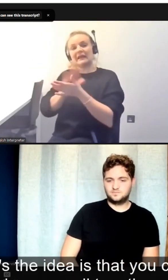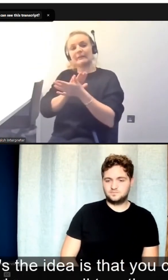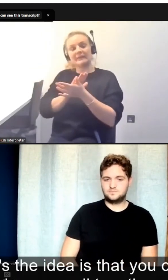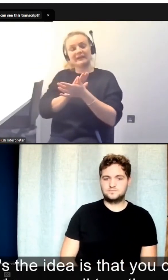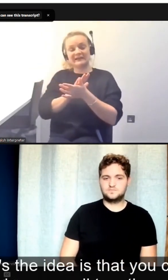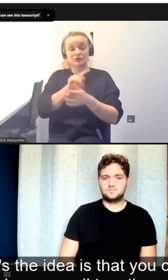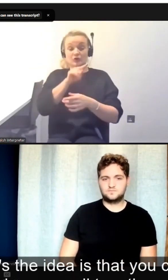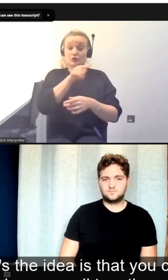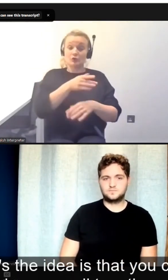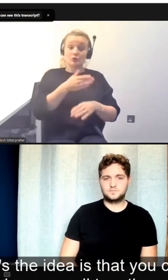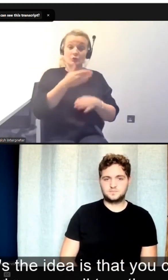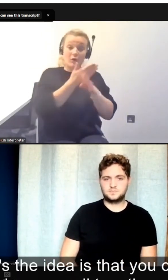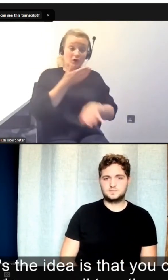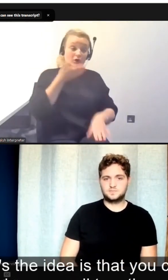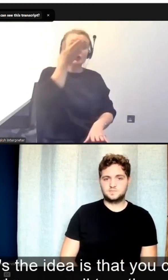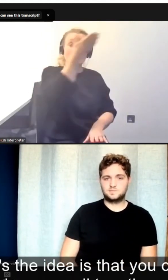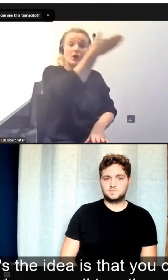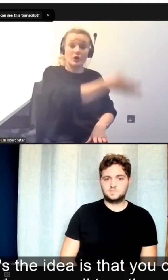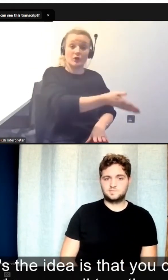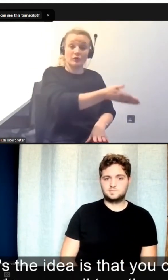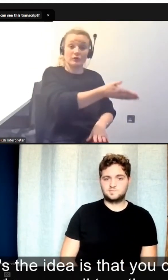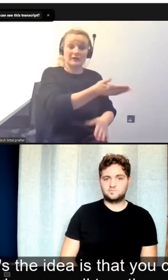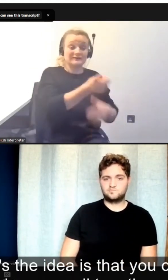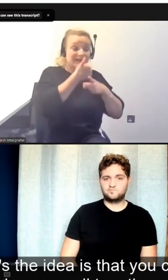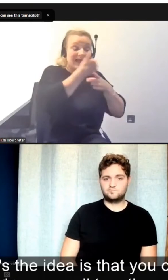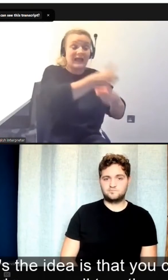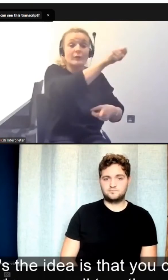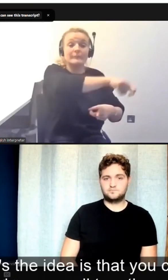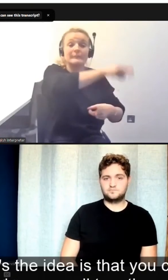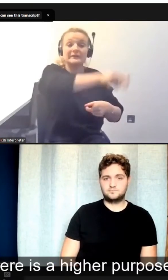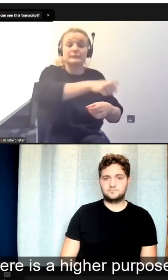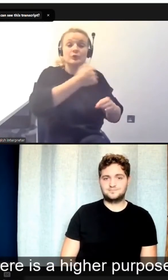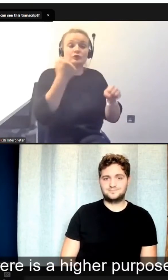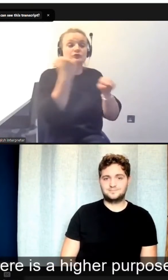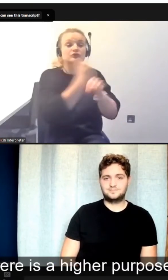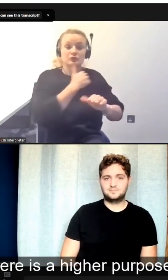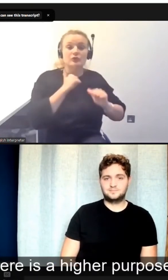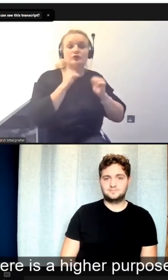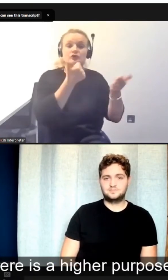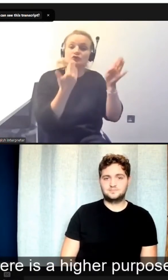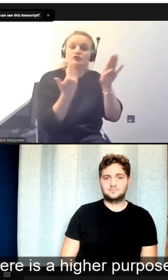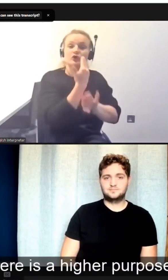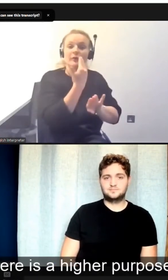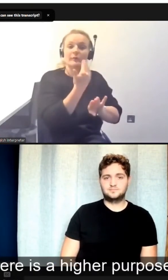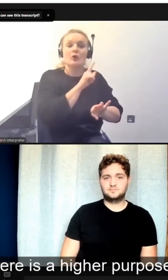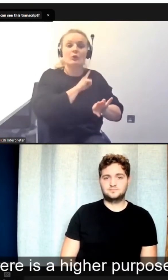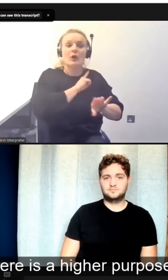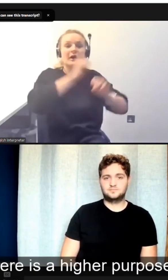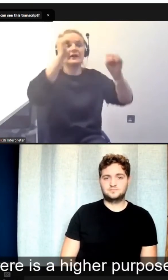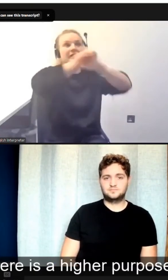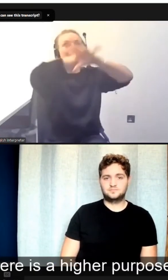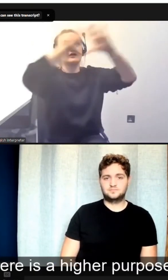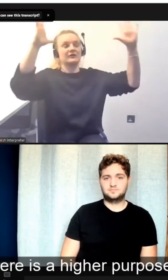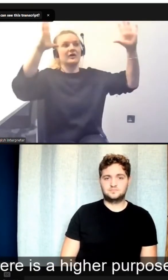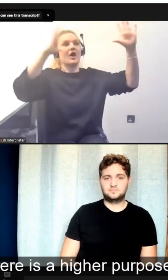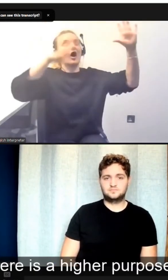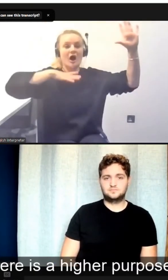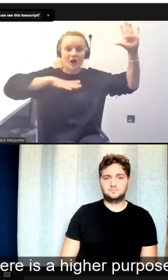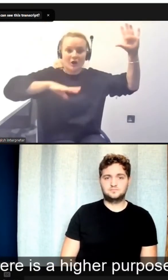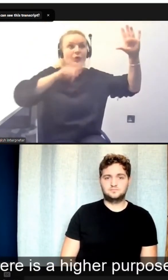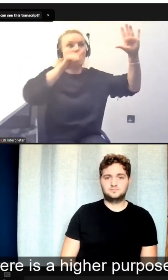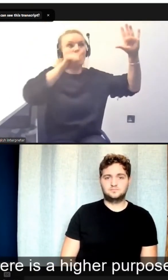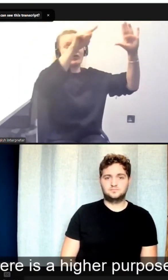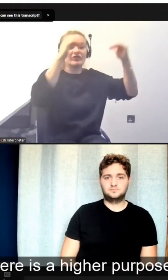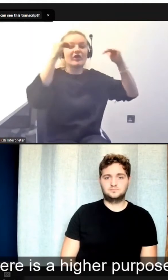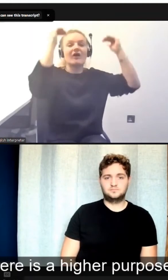help people do a good job because all together you are trying to do something good. So there is a higher purpose